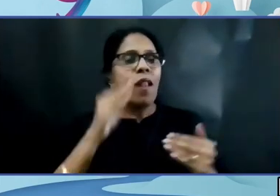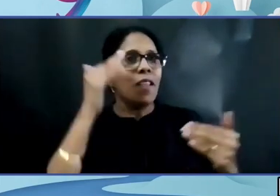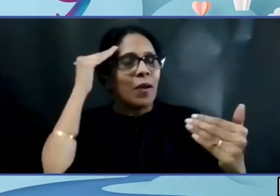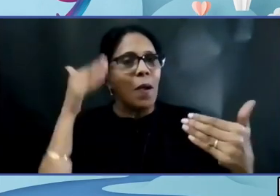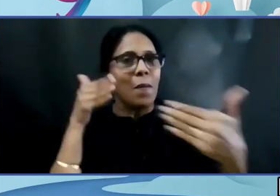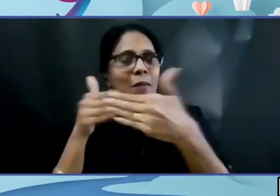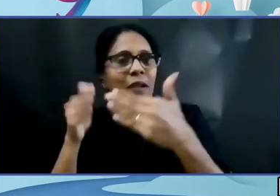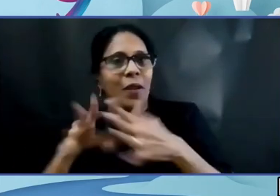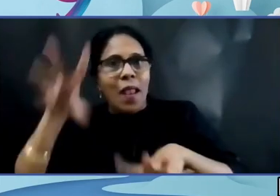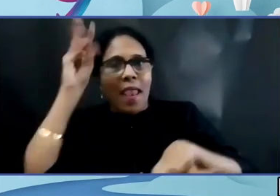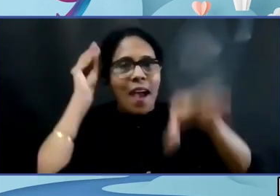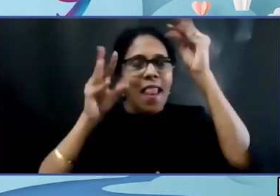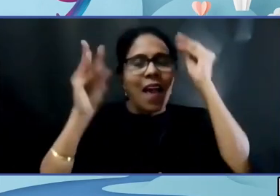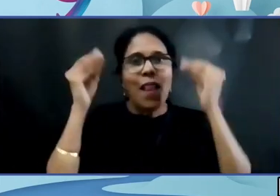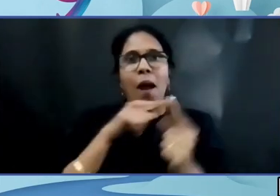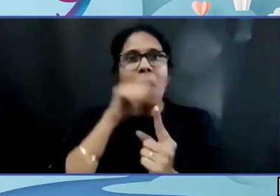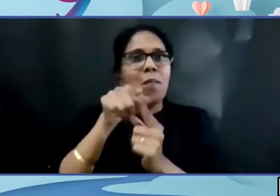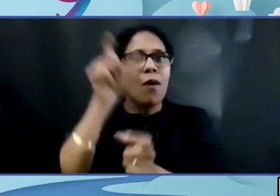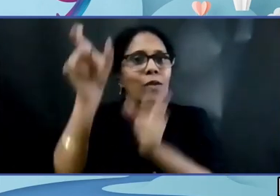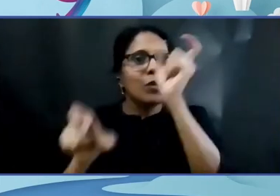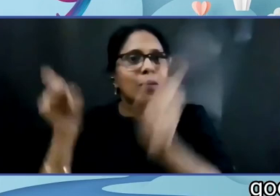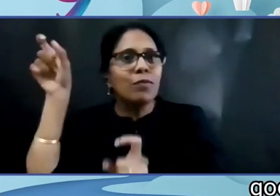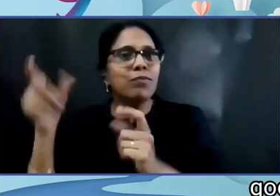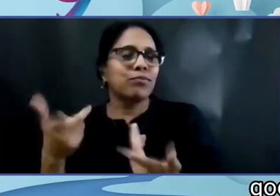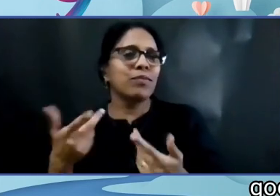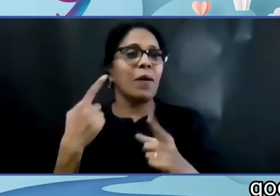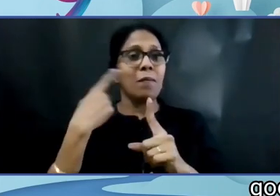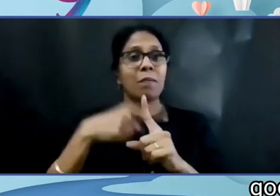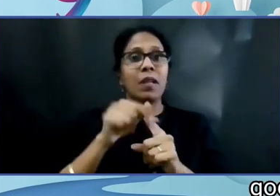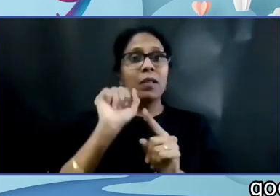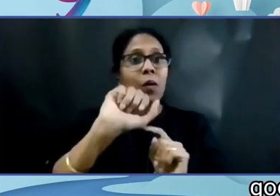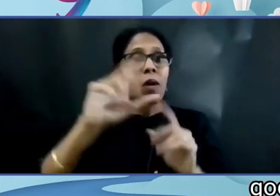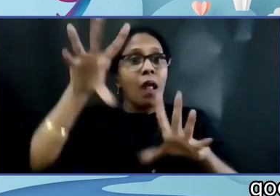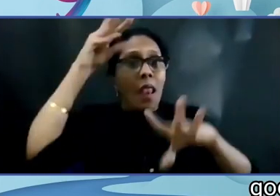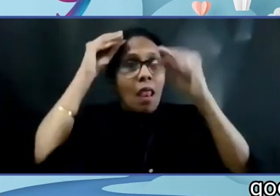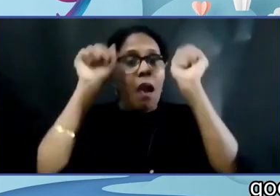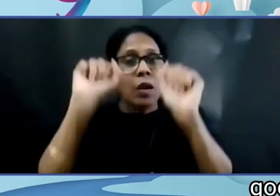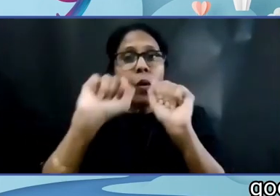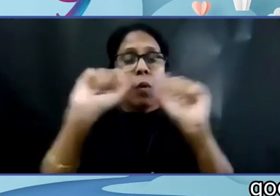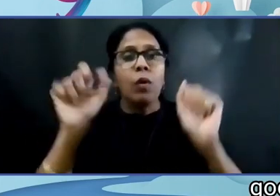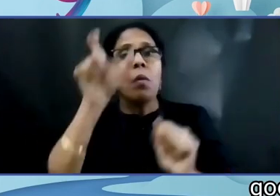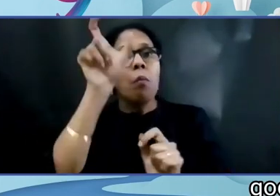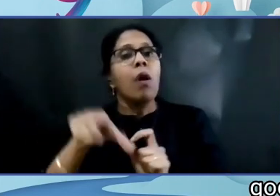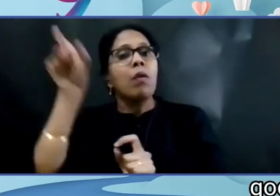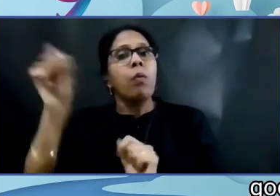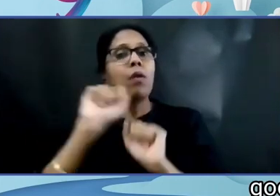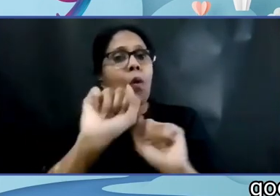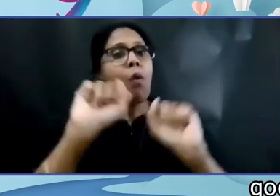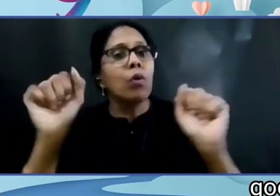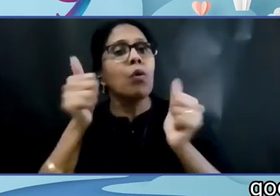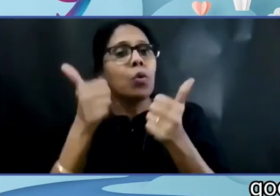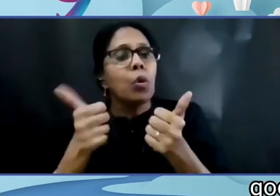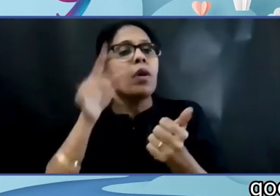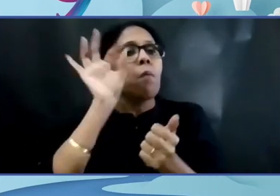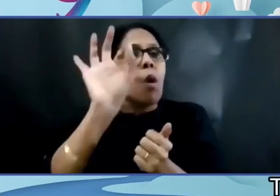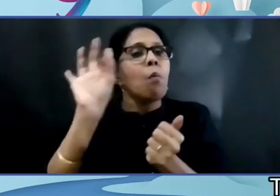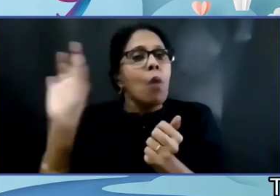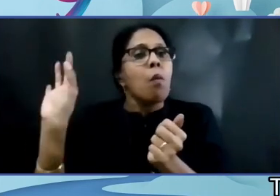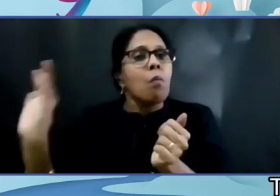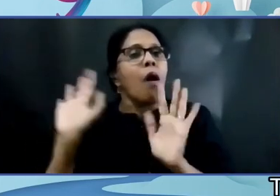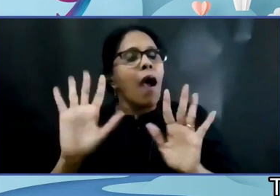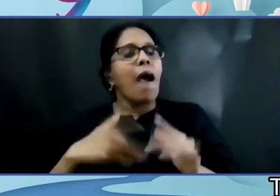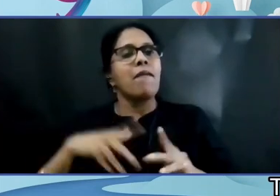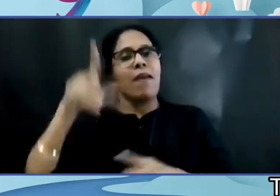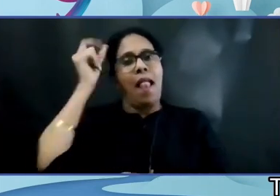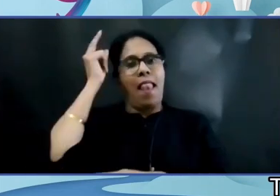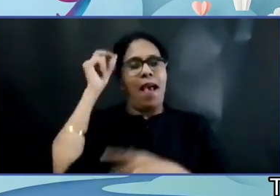for a little bit and learning that everyone is good at something. I hope to meet you all in person one day. To